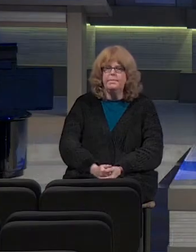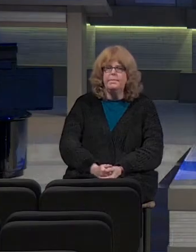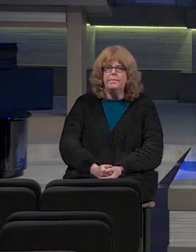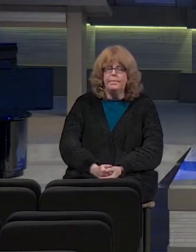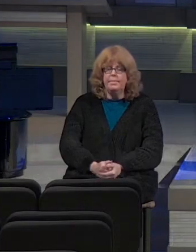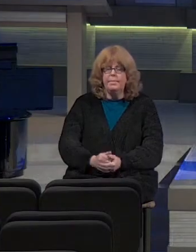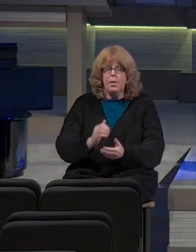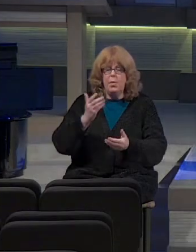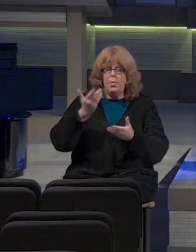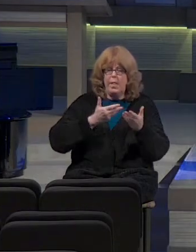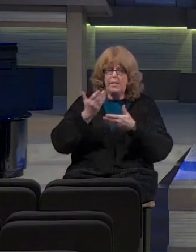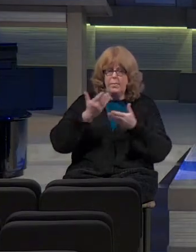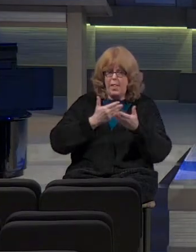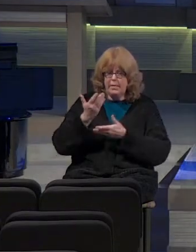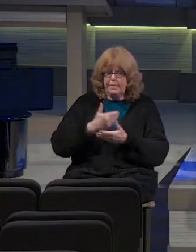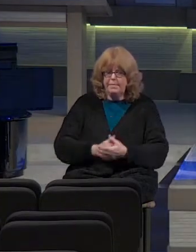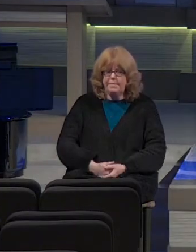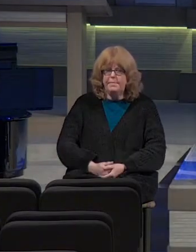Well, welcome, welcome.